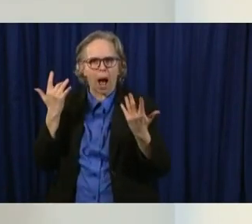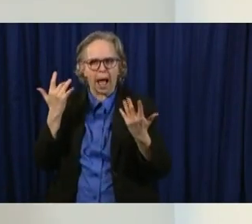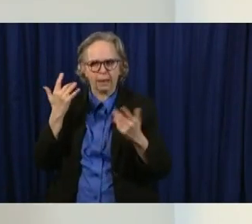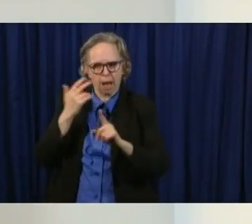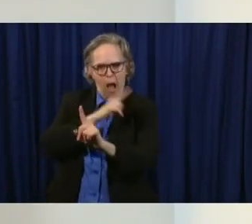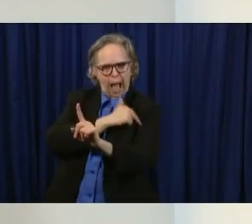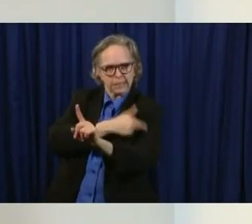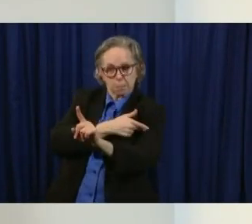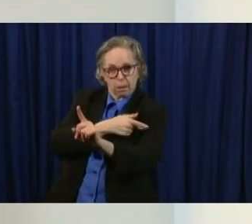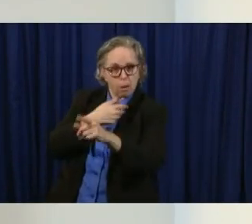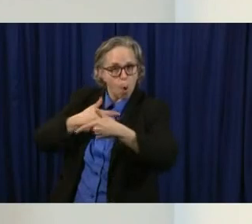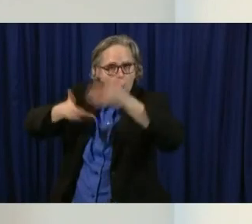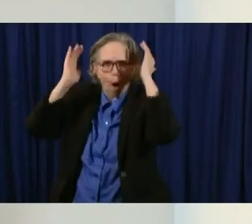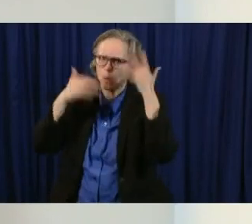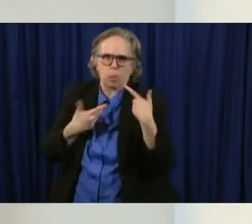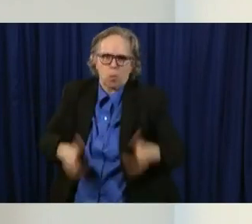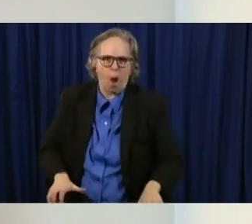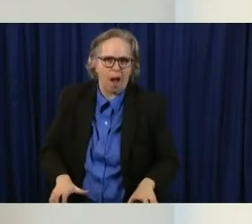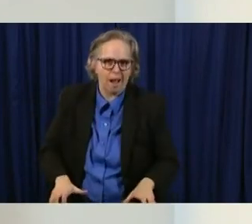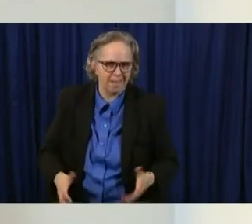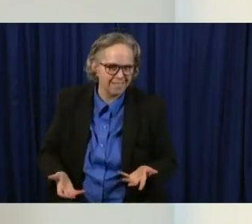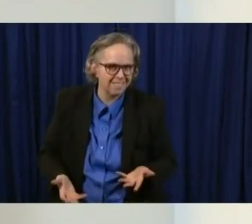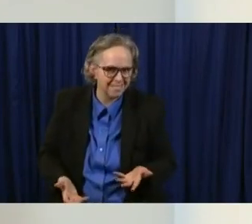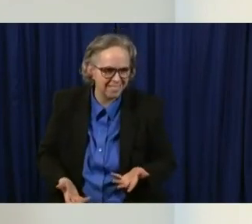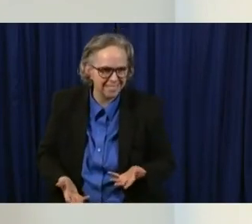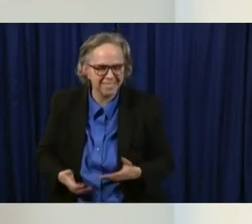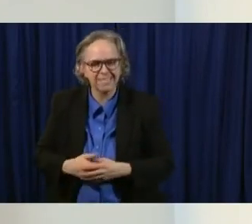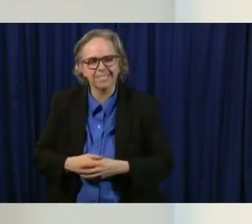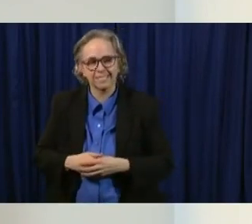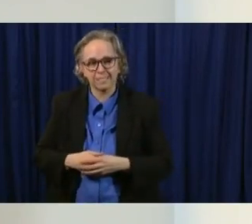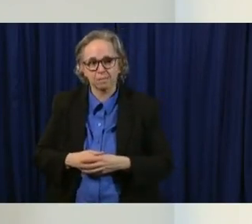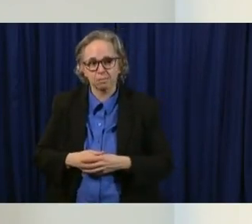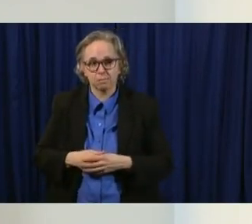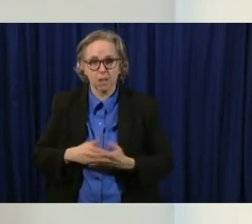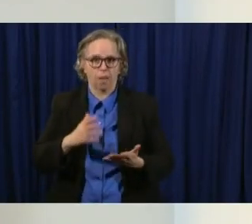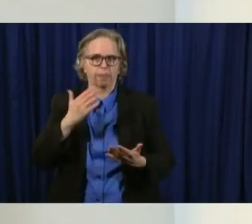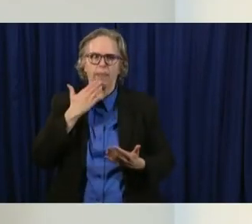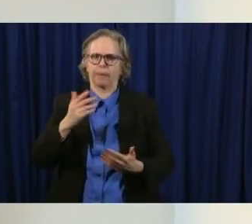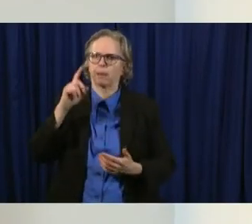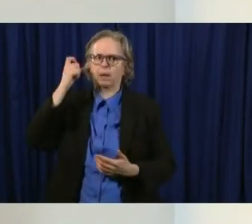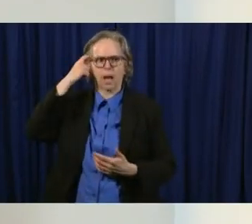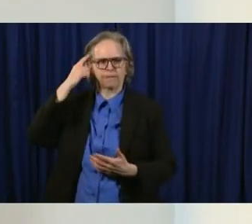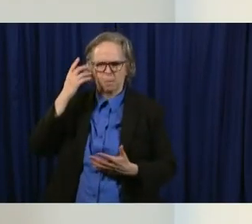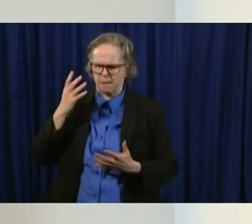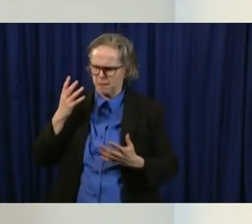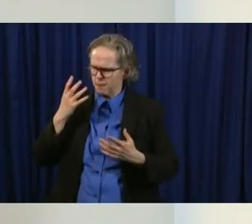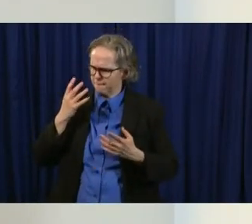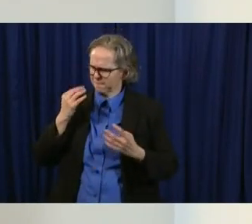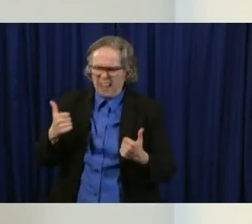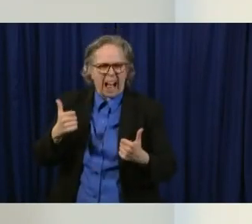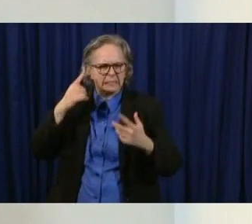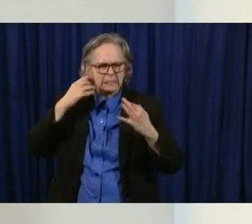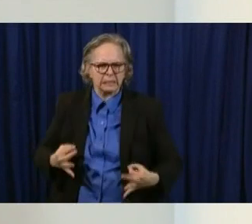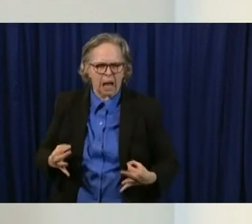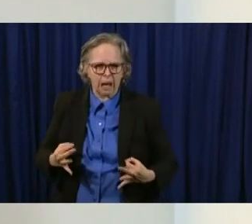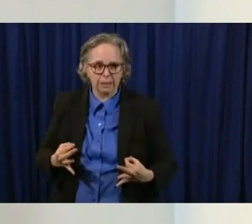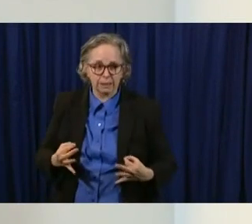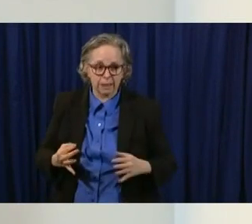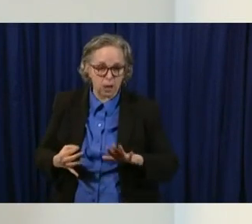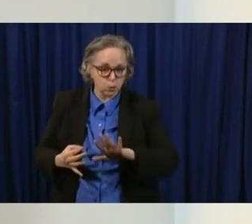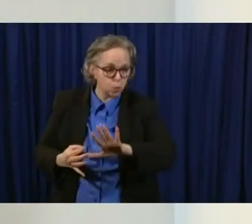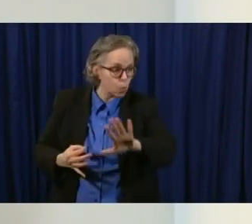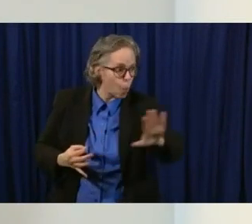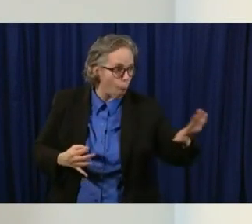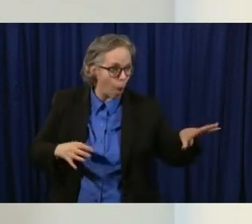and thanks to the governor's early decisiveness and the actions of the people of Ohio, uh, that didn't happen.